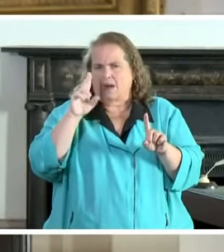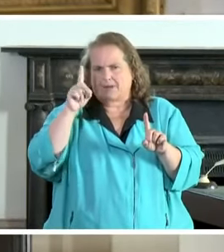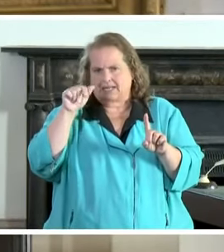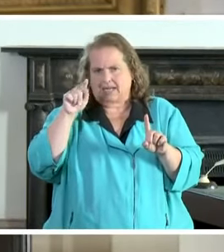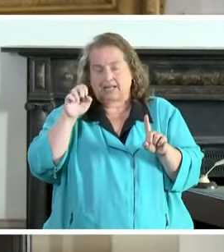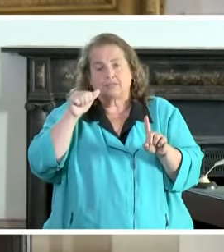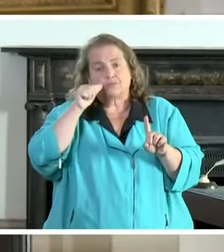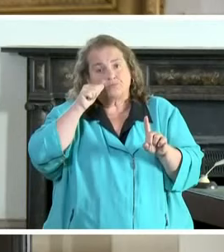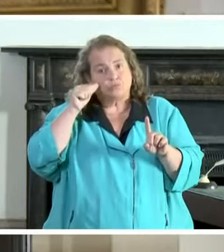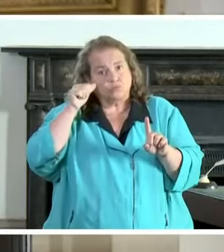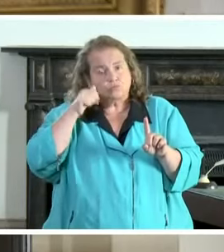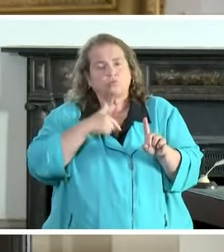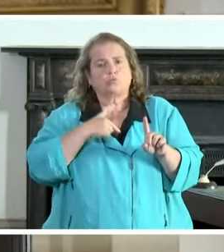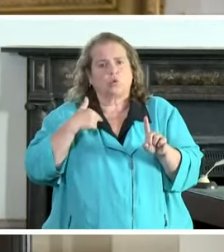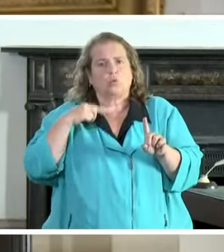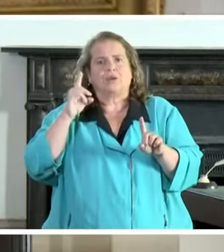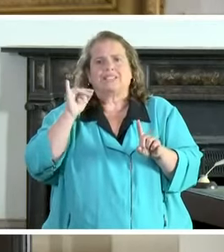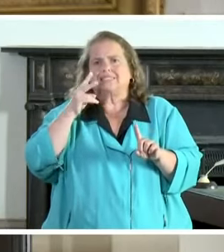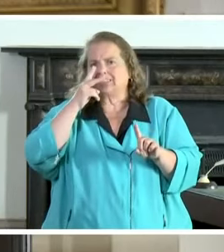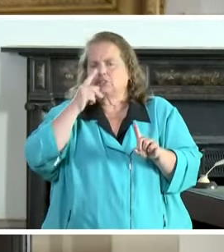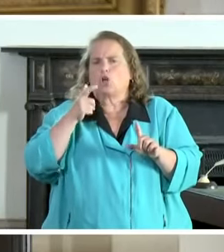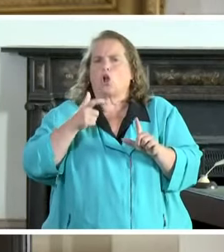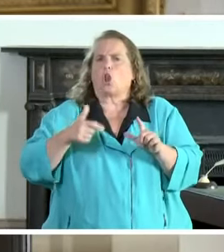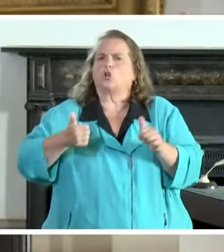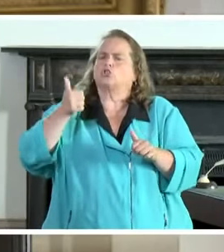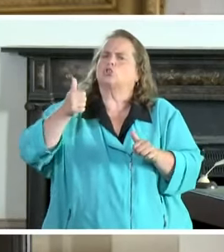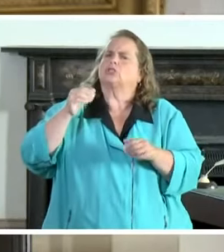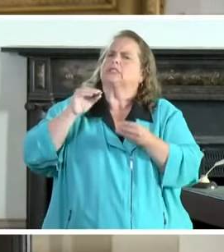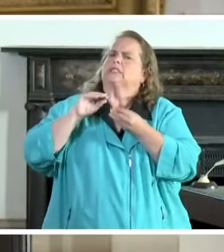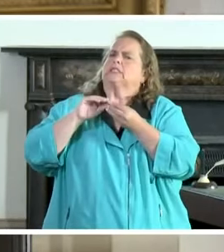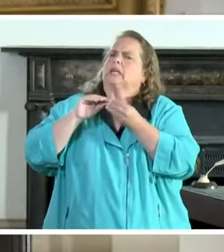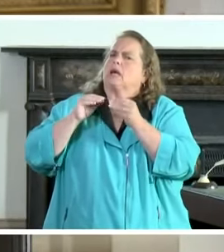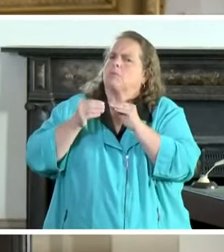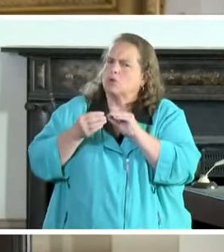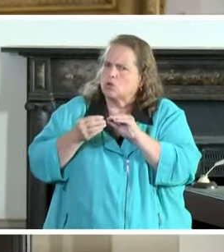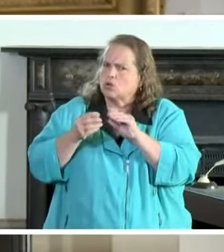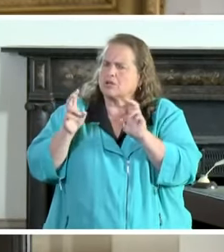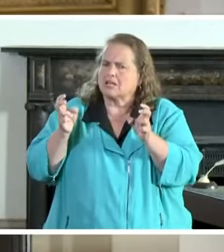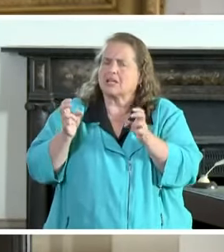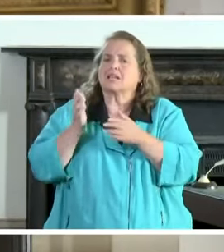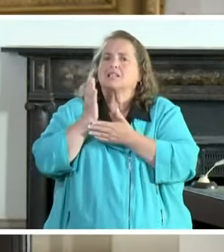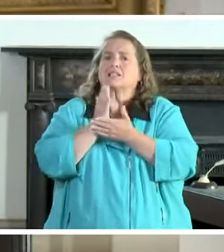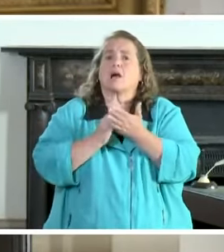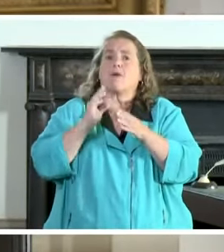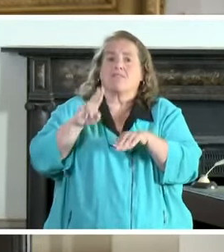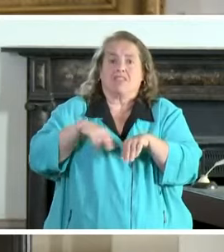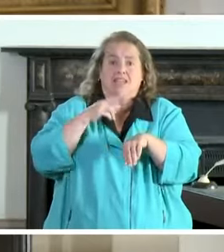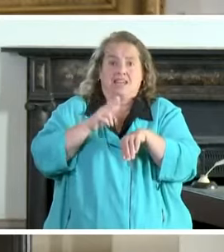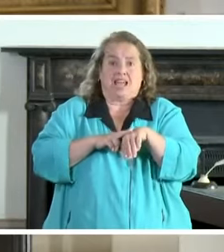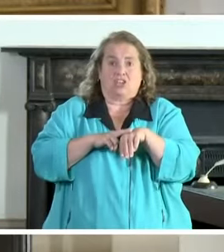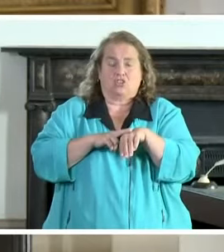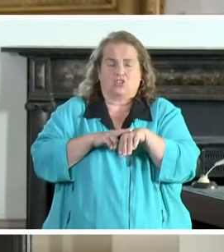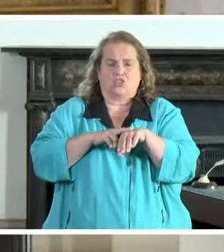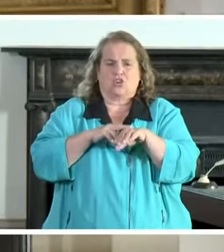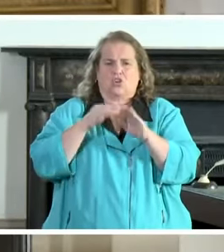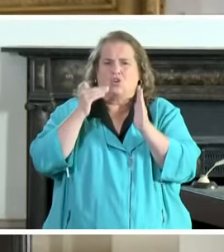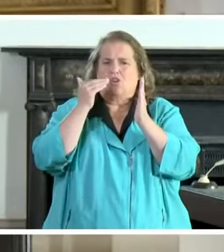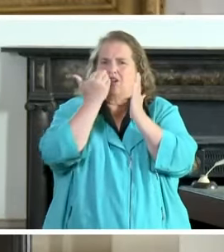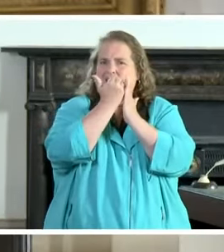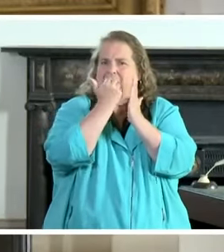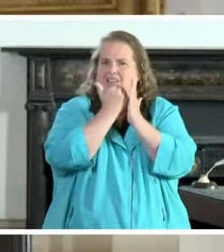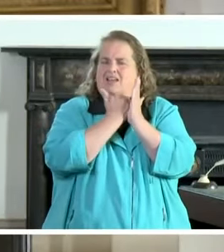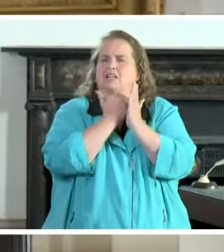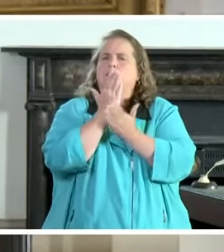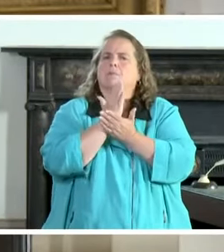had seen a larger number and you know some of the national sites they just do you know by the day and and I